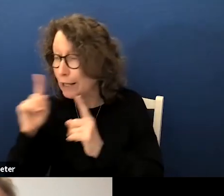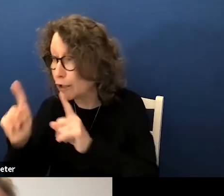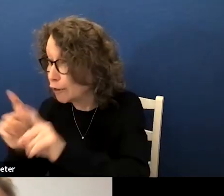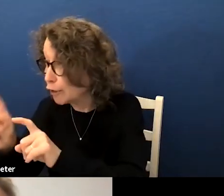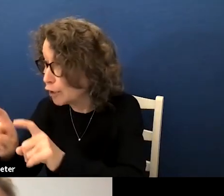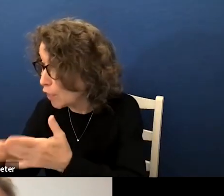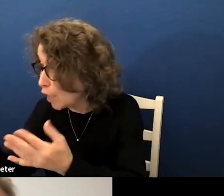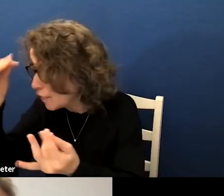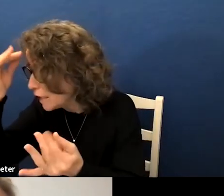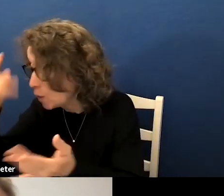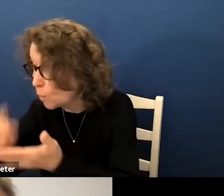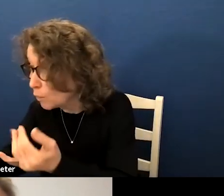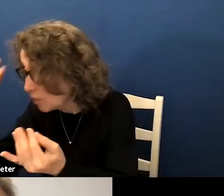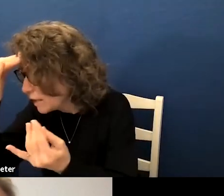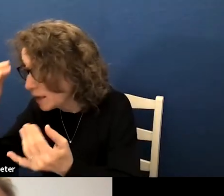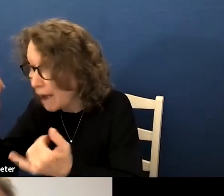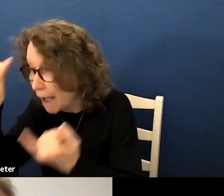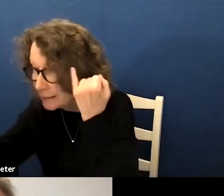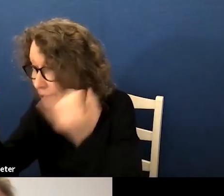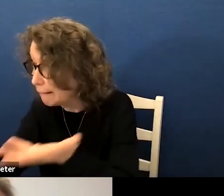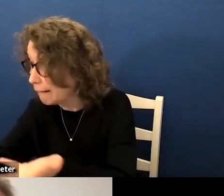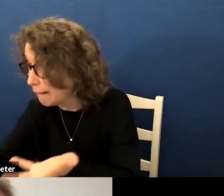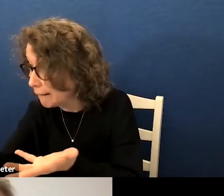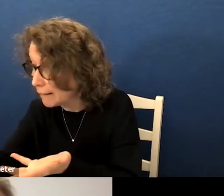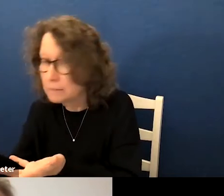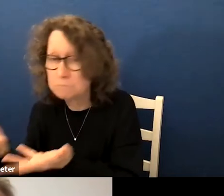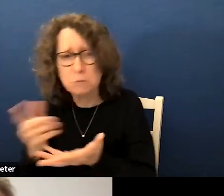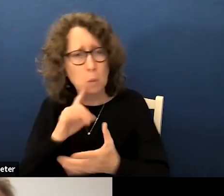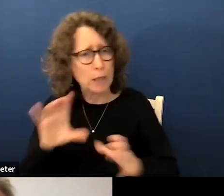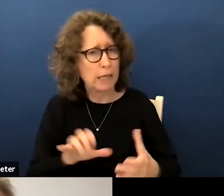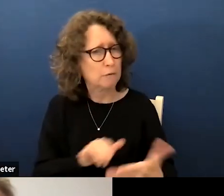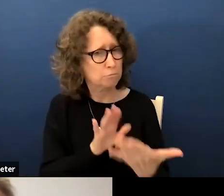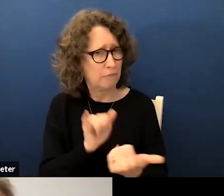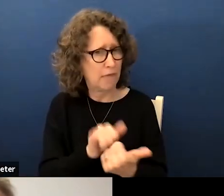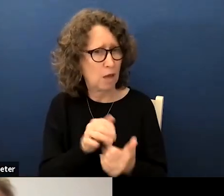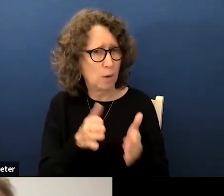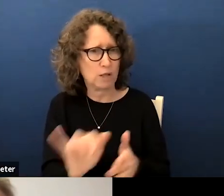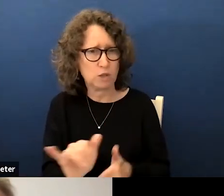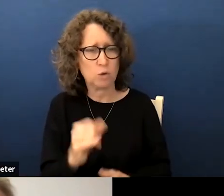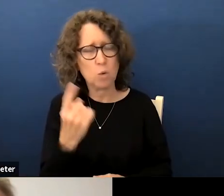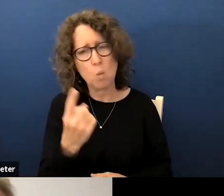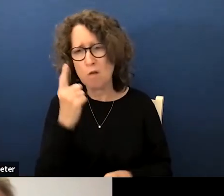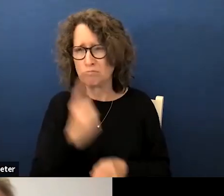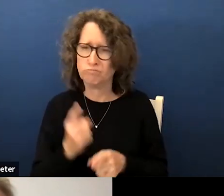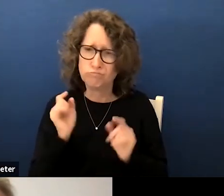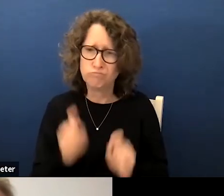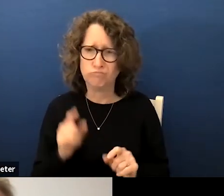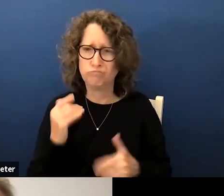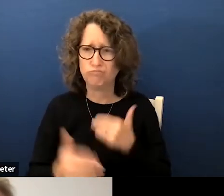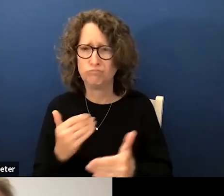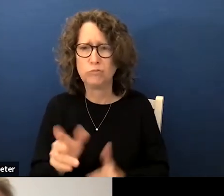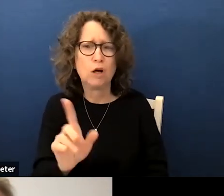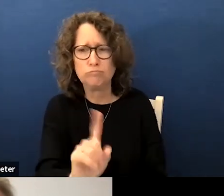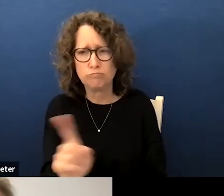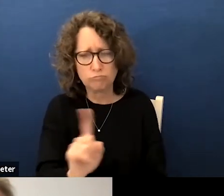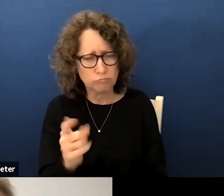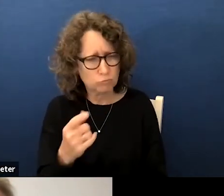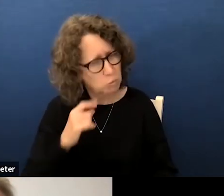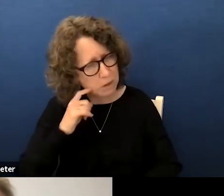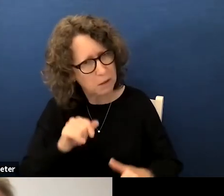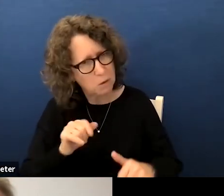are they thinking about some of these things we can do it that way too there's not a one looks like not one size fits all